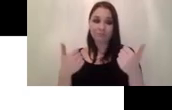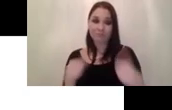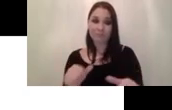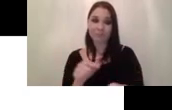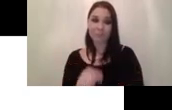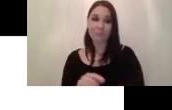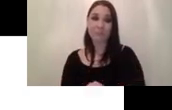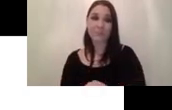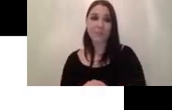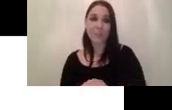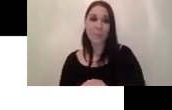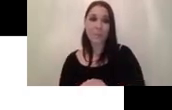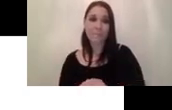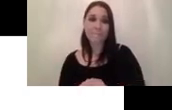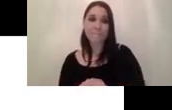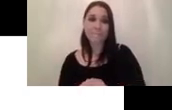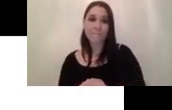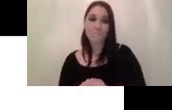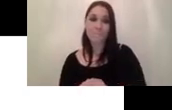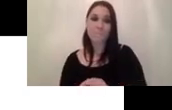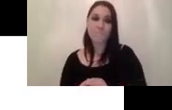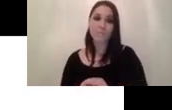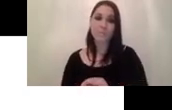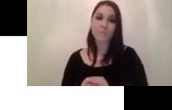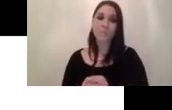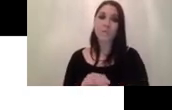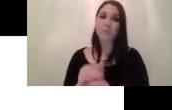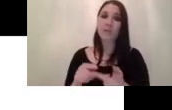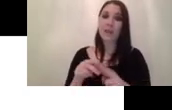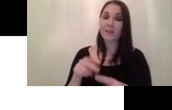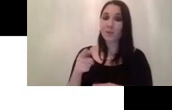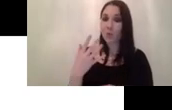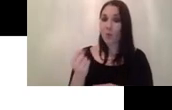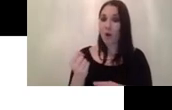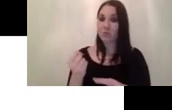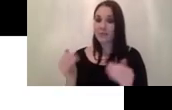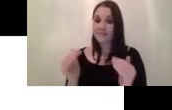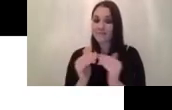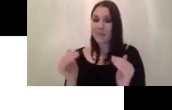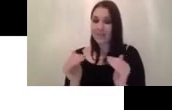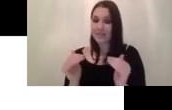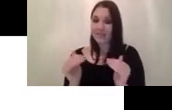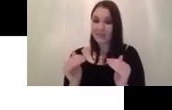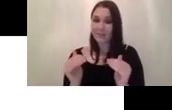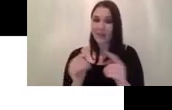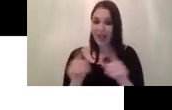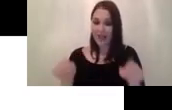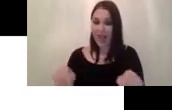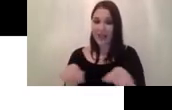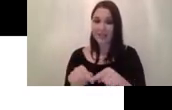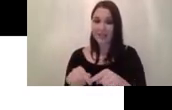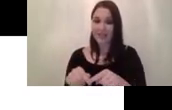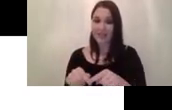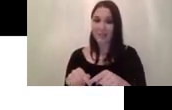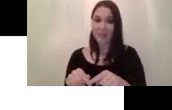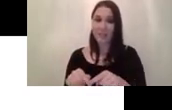necessarily bad if you have a very specific case that you want to overfit to that specific case so hyperparameter